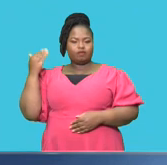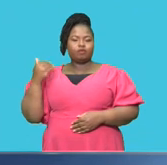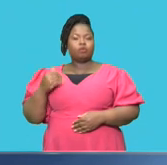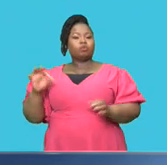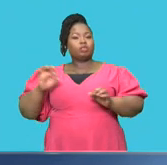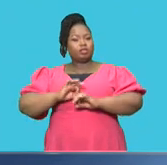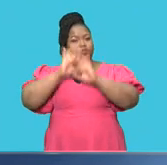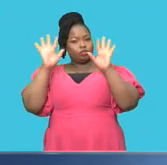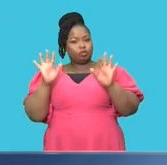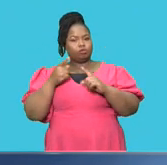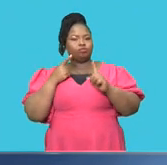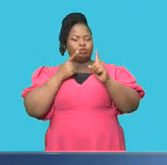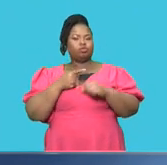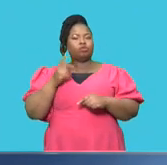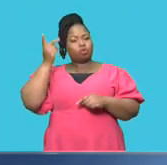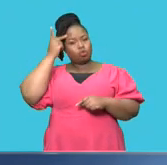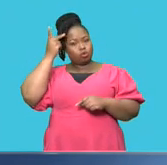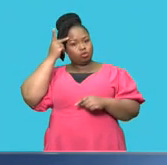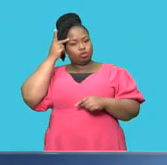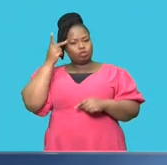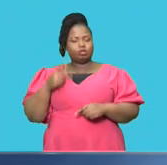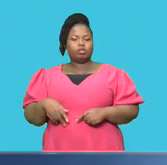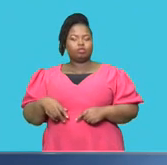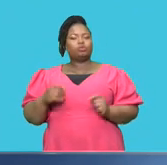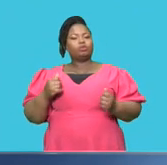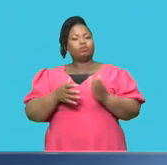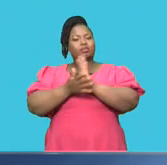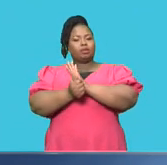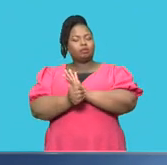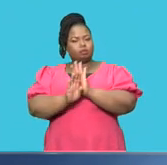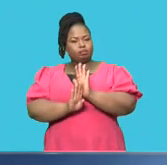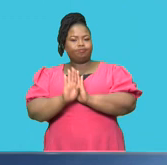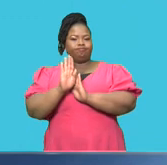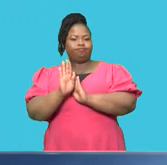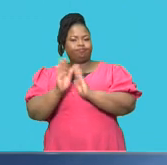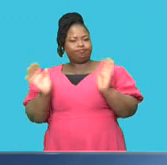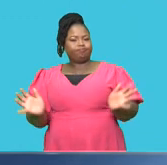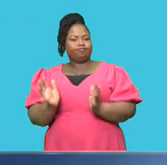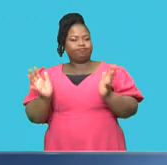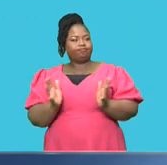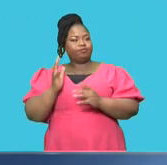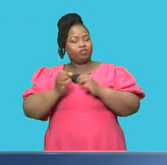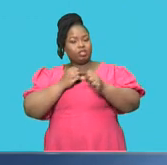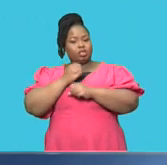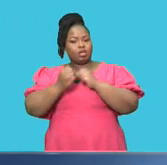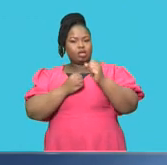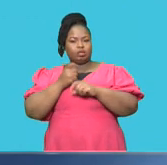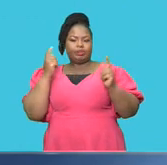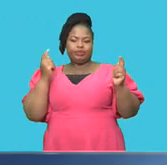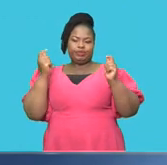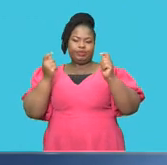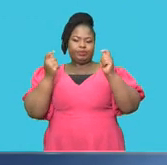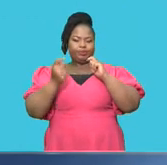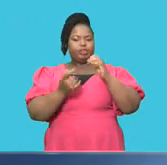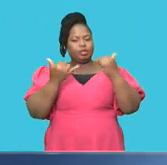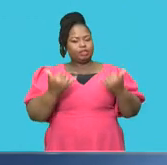a vision of promoting knowledge and nurturing talent, has over the years evolved into a